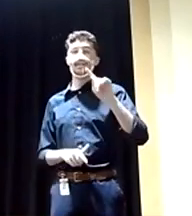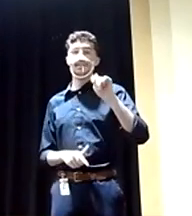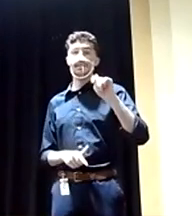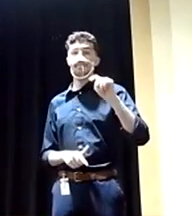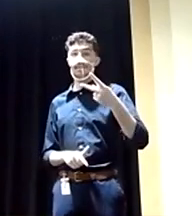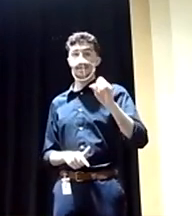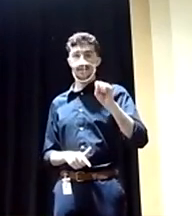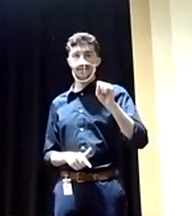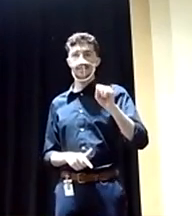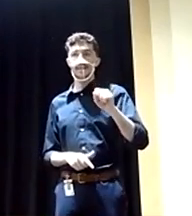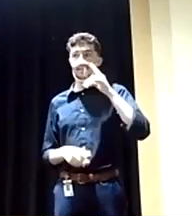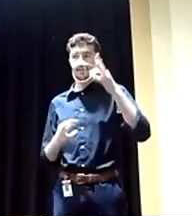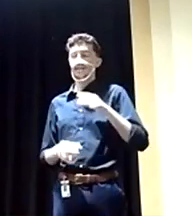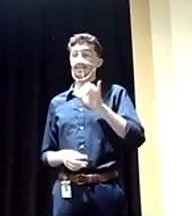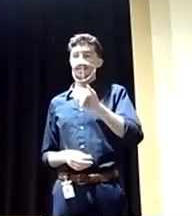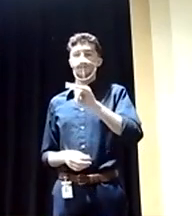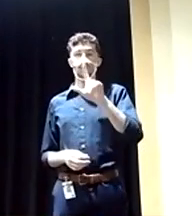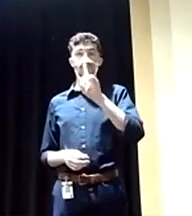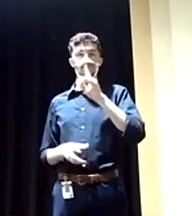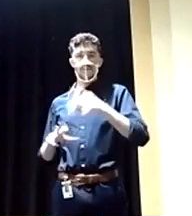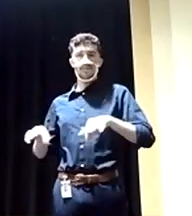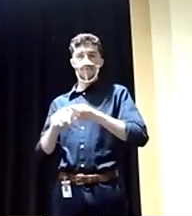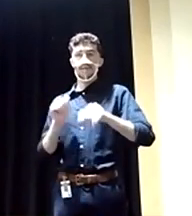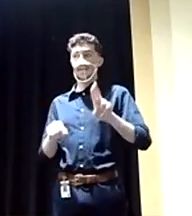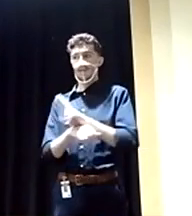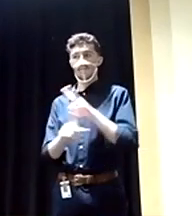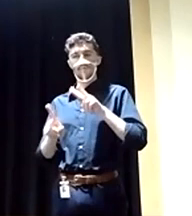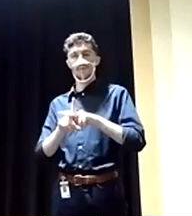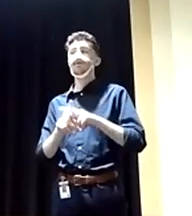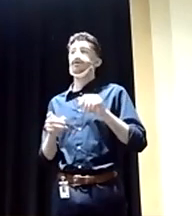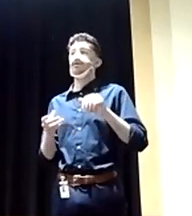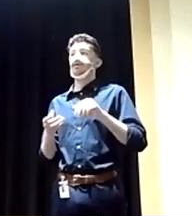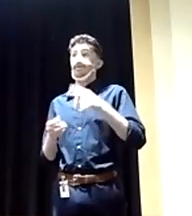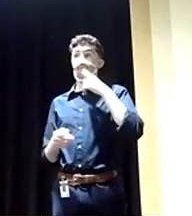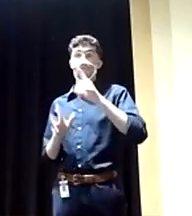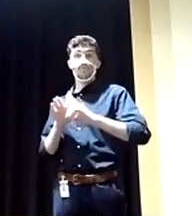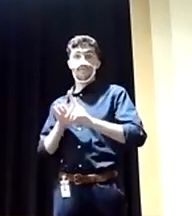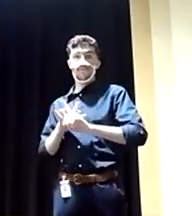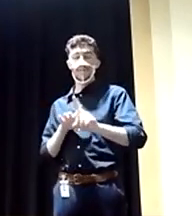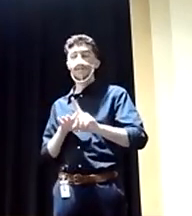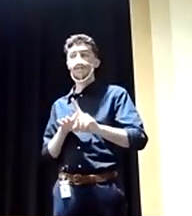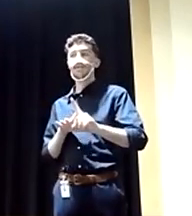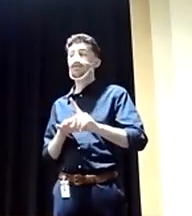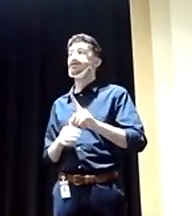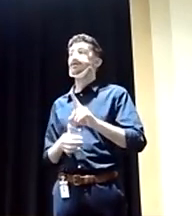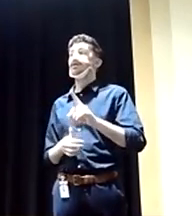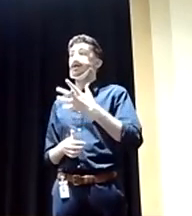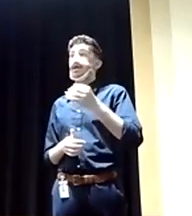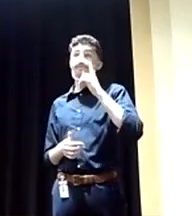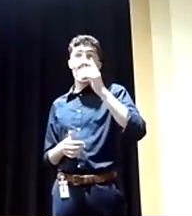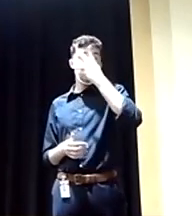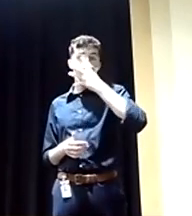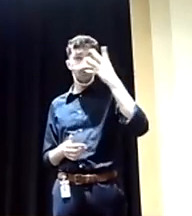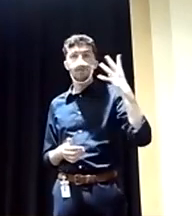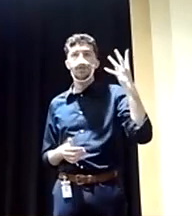really vital tool in our process as we deal with refugees and immigration,